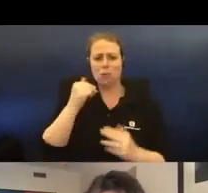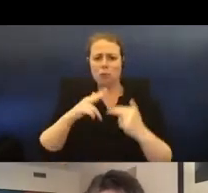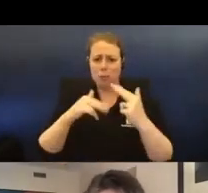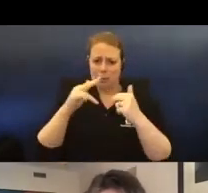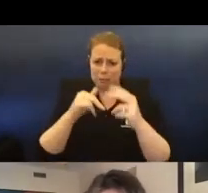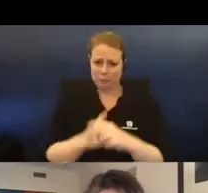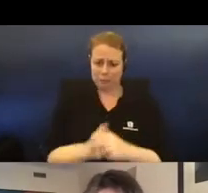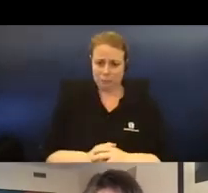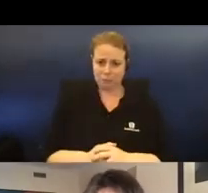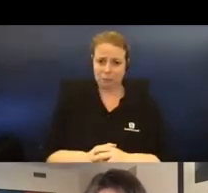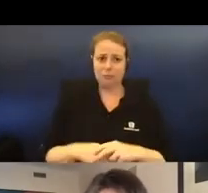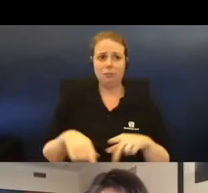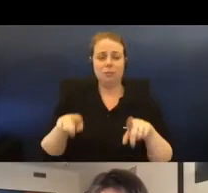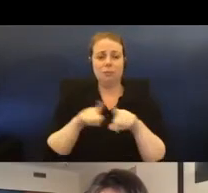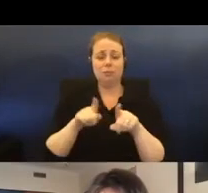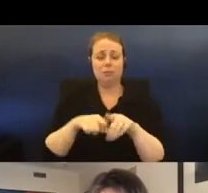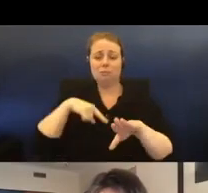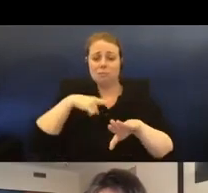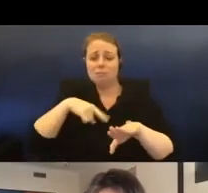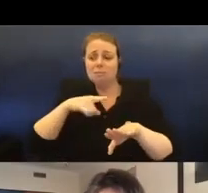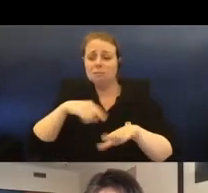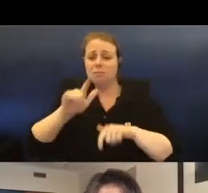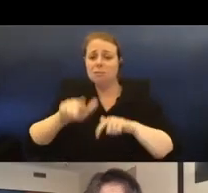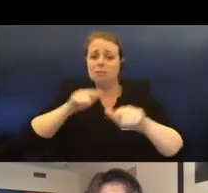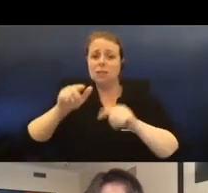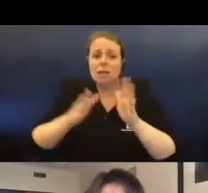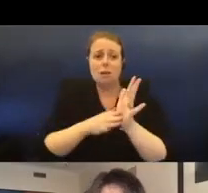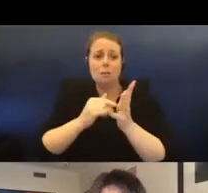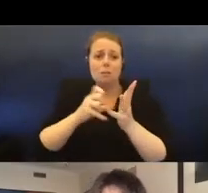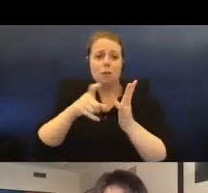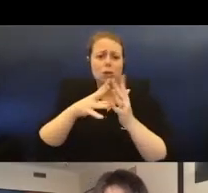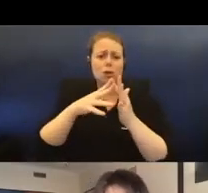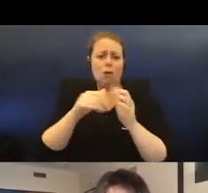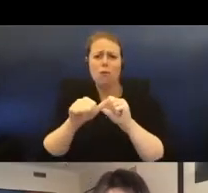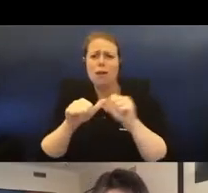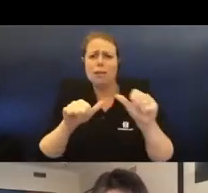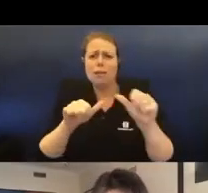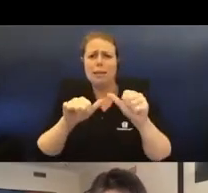Also spending hours travelling in Moscow metro every day with this incredible architecture and monuments.